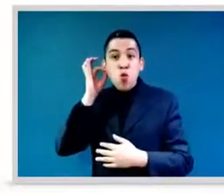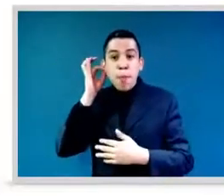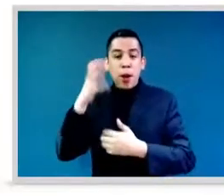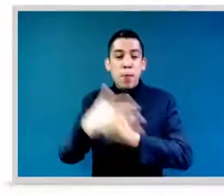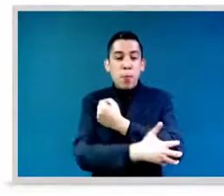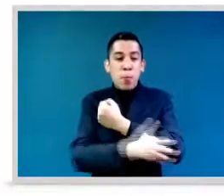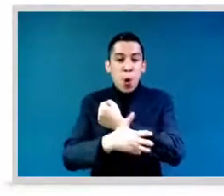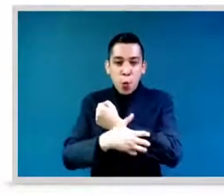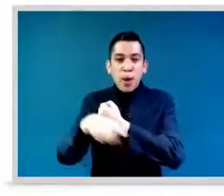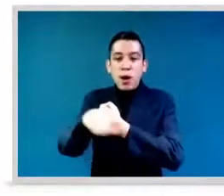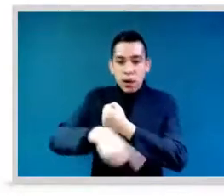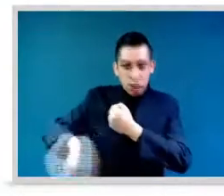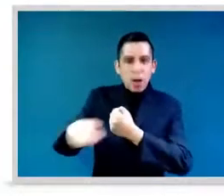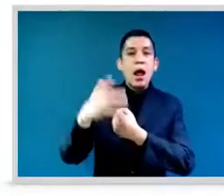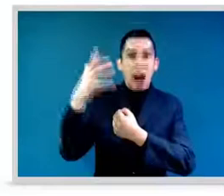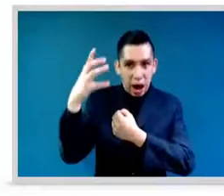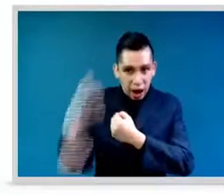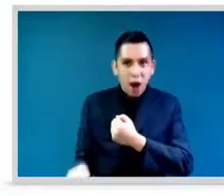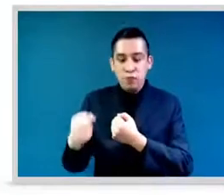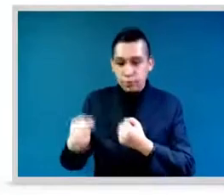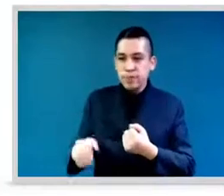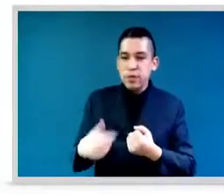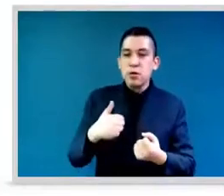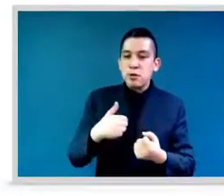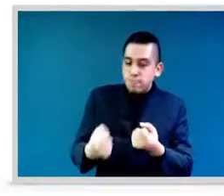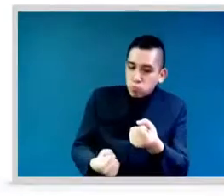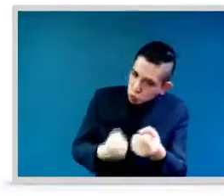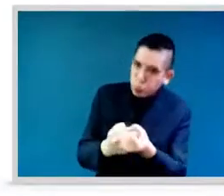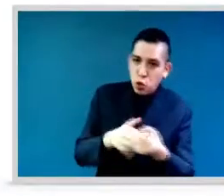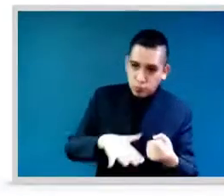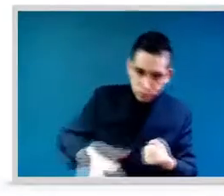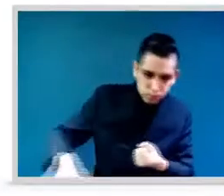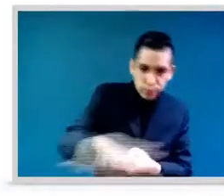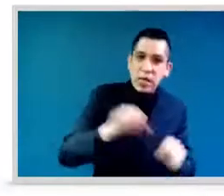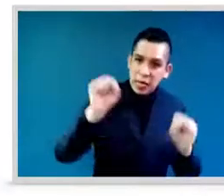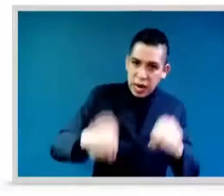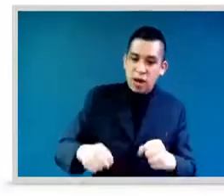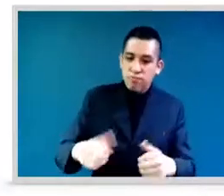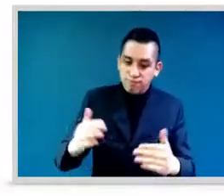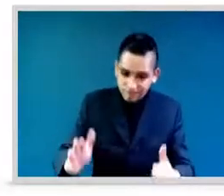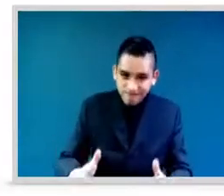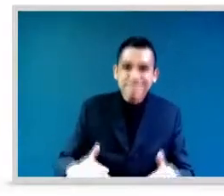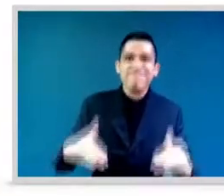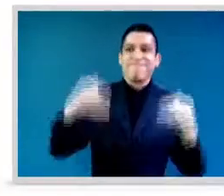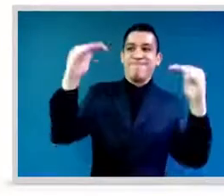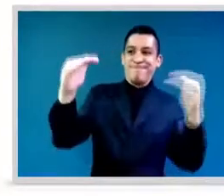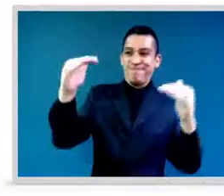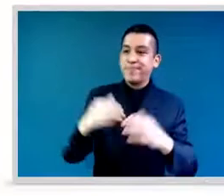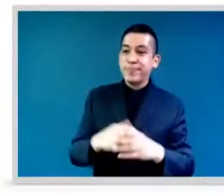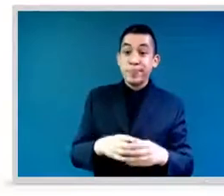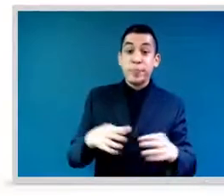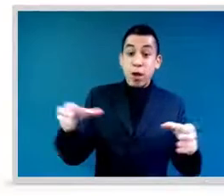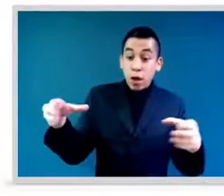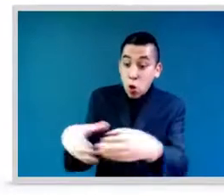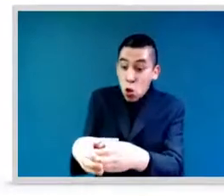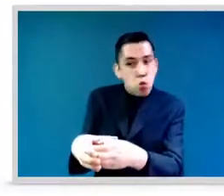something that goes across, as you were saying, intersectionality. It goes across all areas of society. And I think there